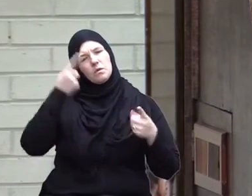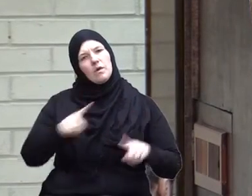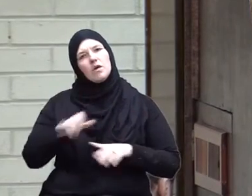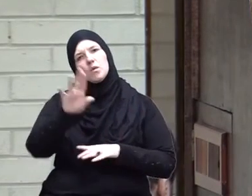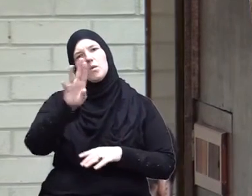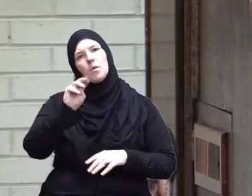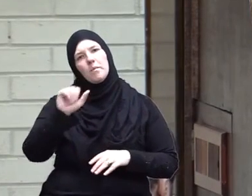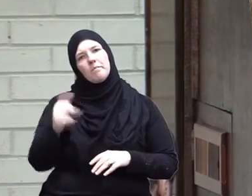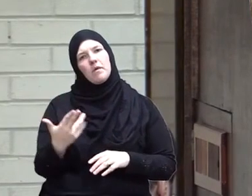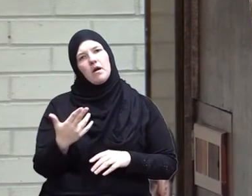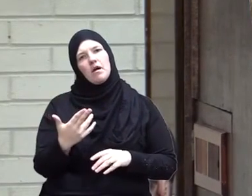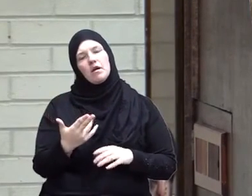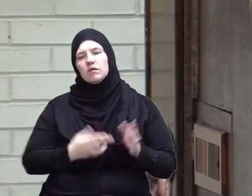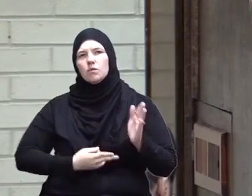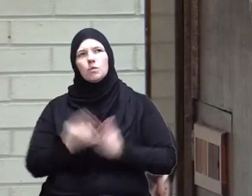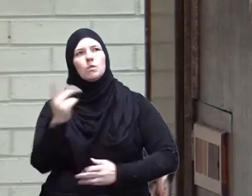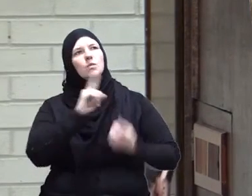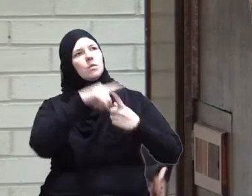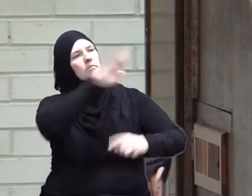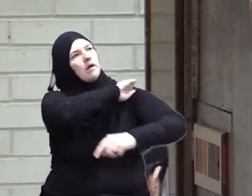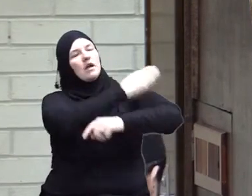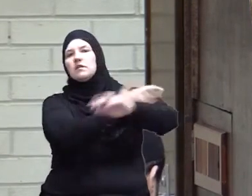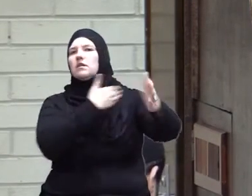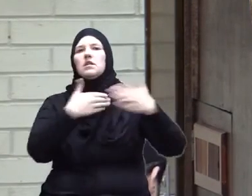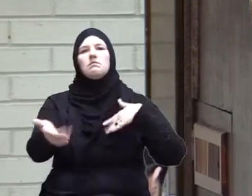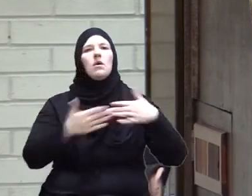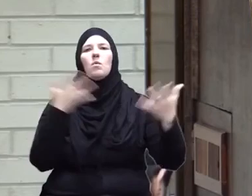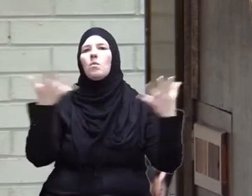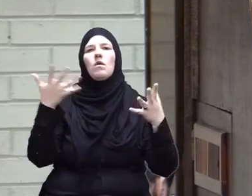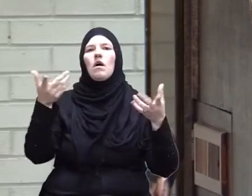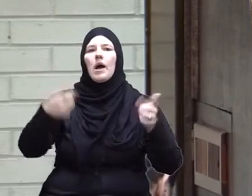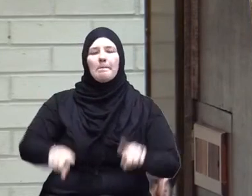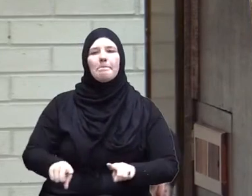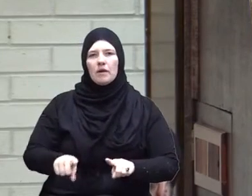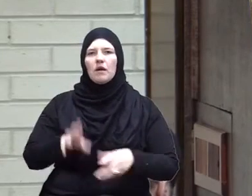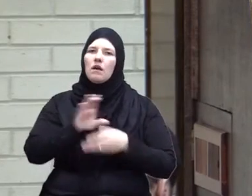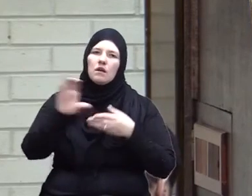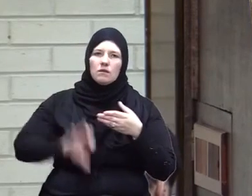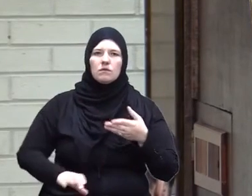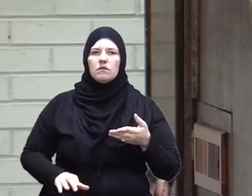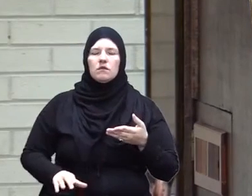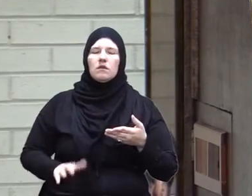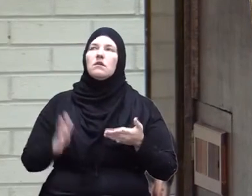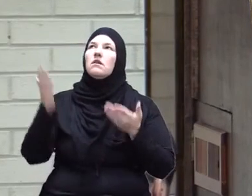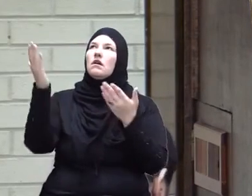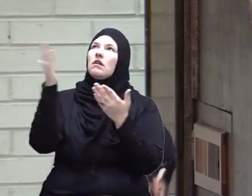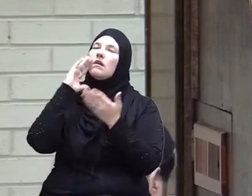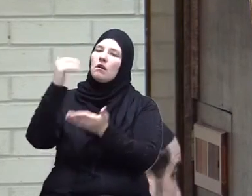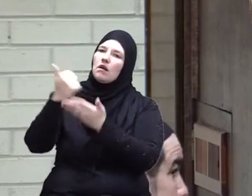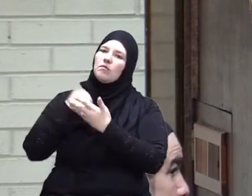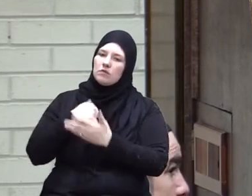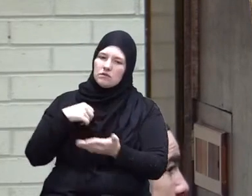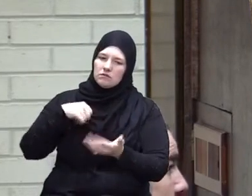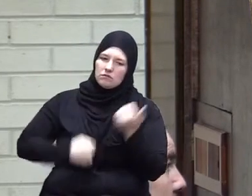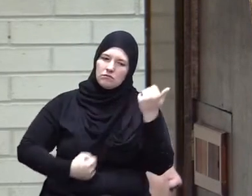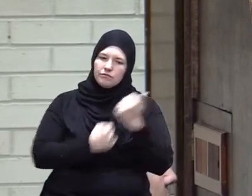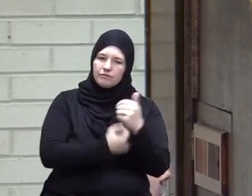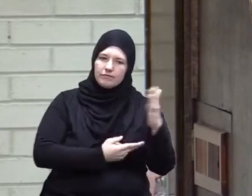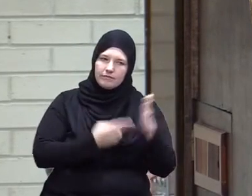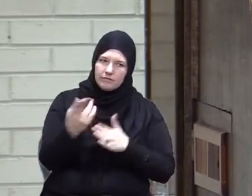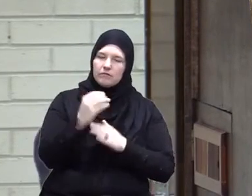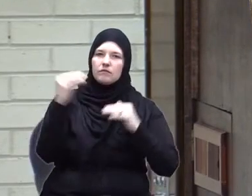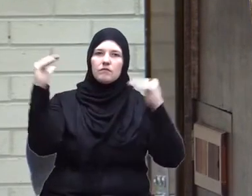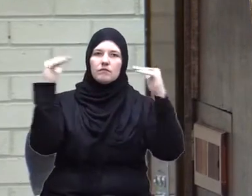to speak truth to power no matter what the price is may Allah help us to stand for truth